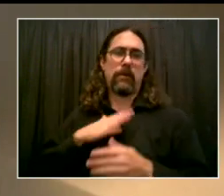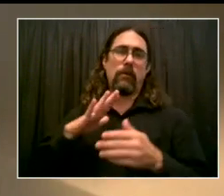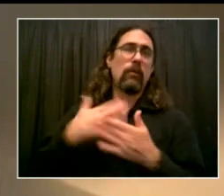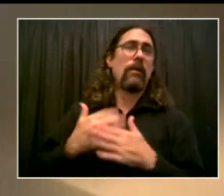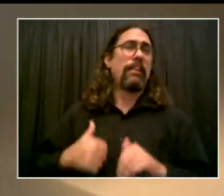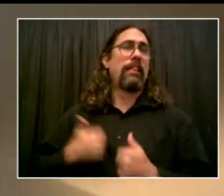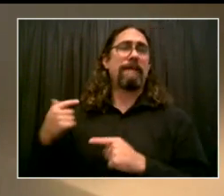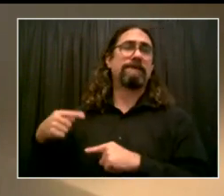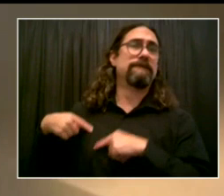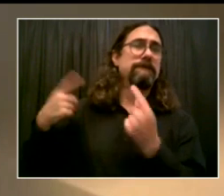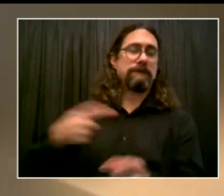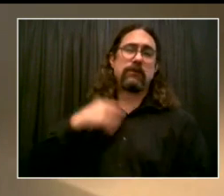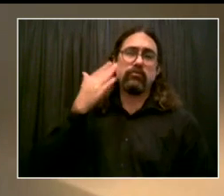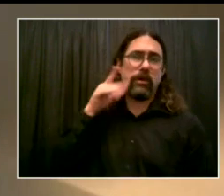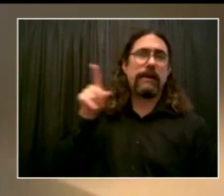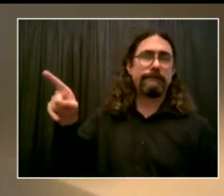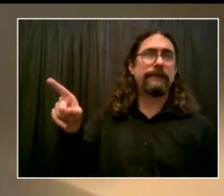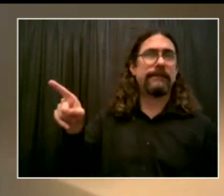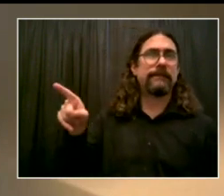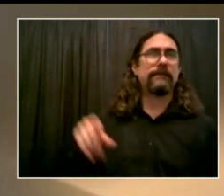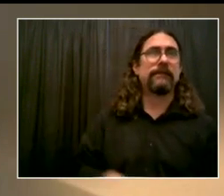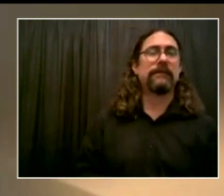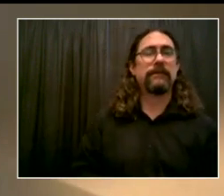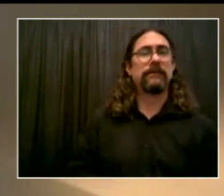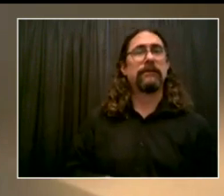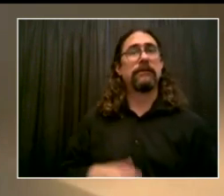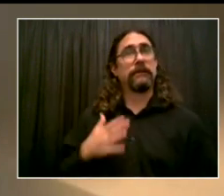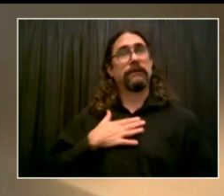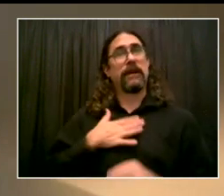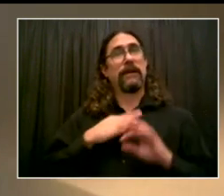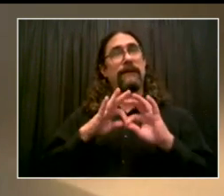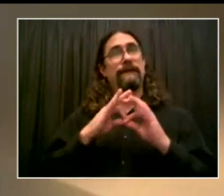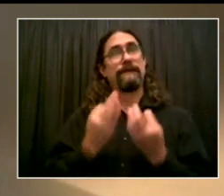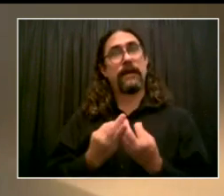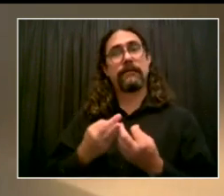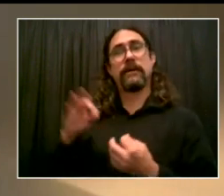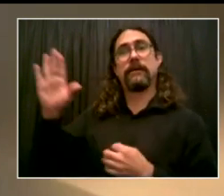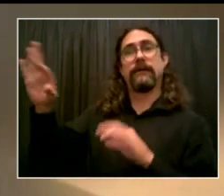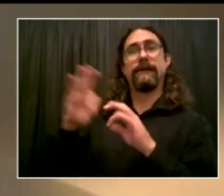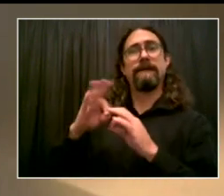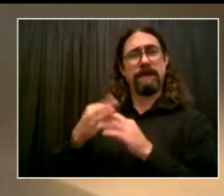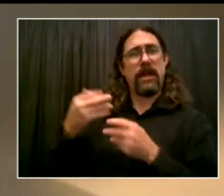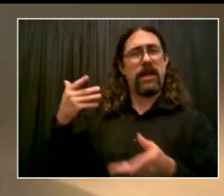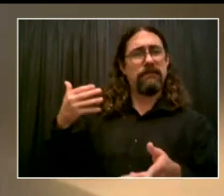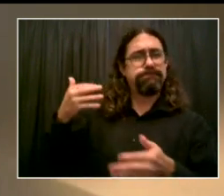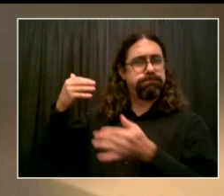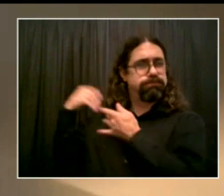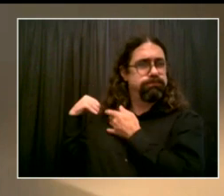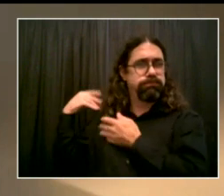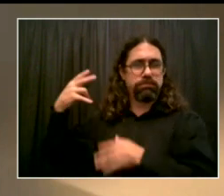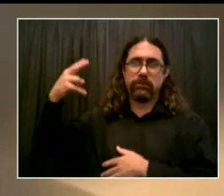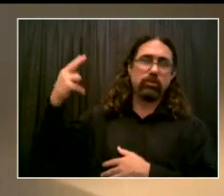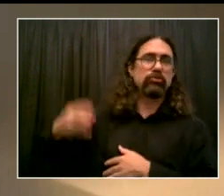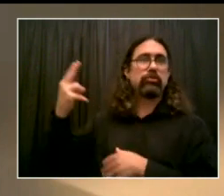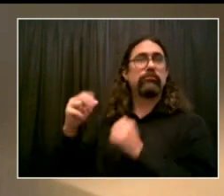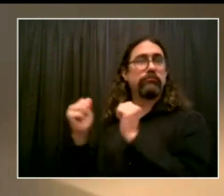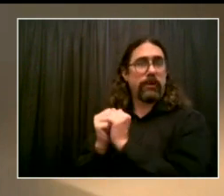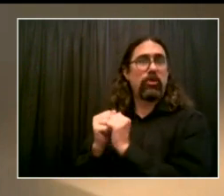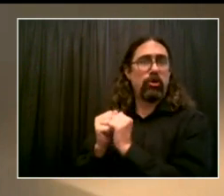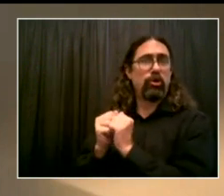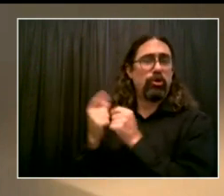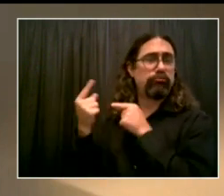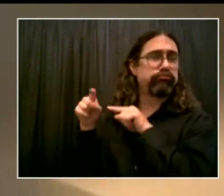a long, long time, and there is no one more deserving than this great honor.